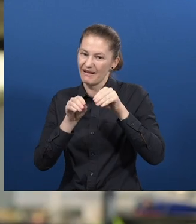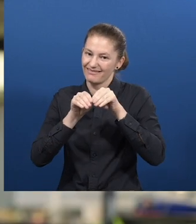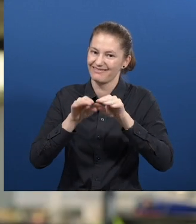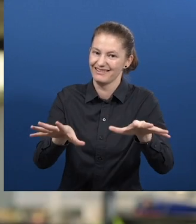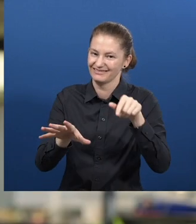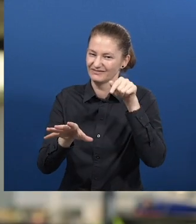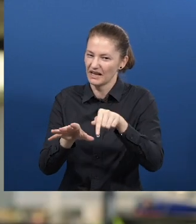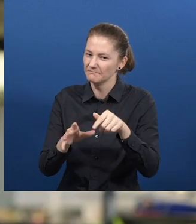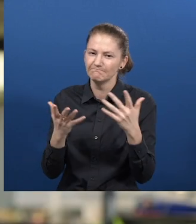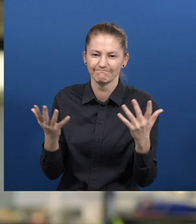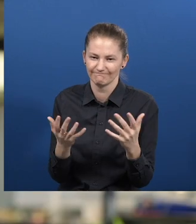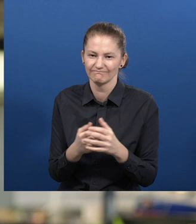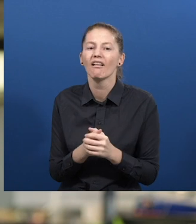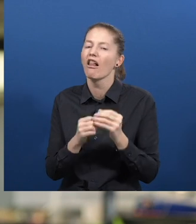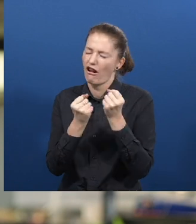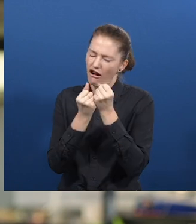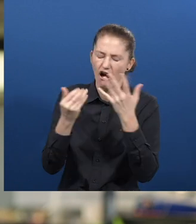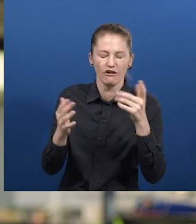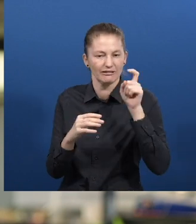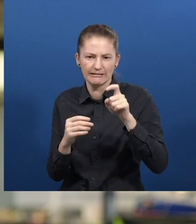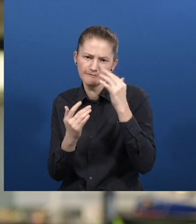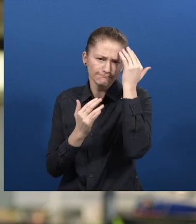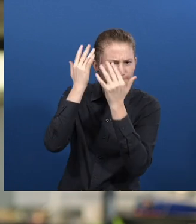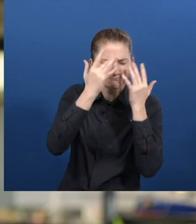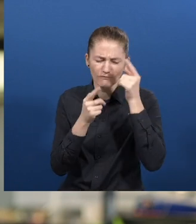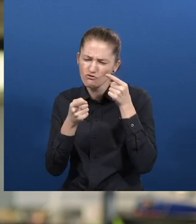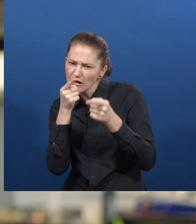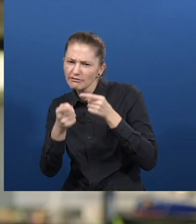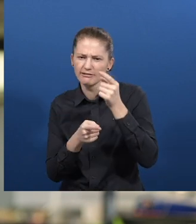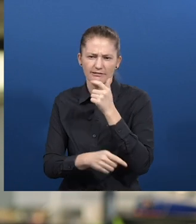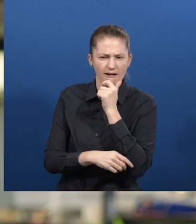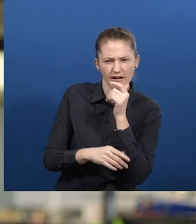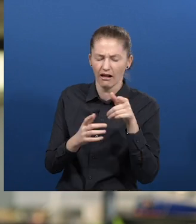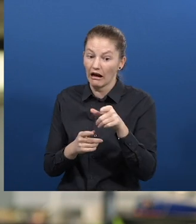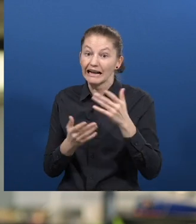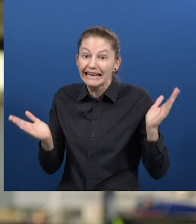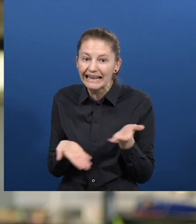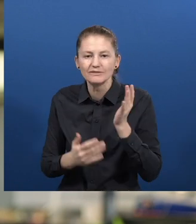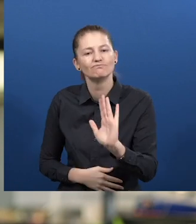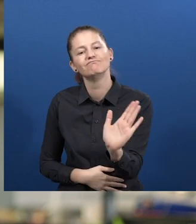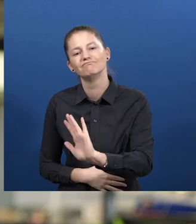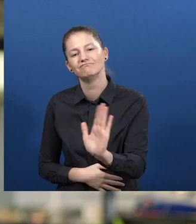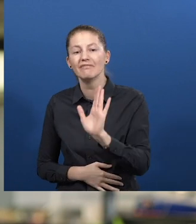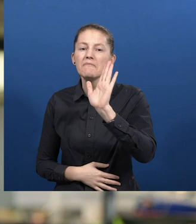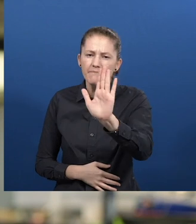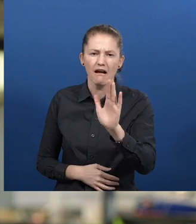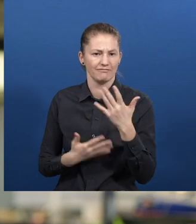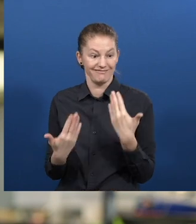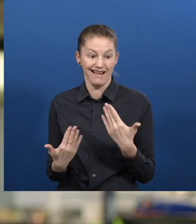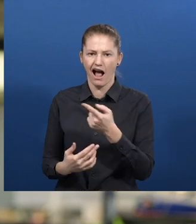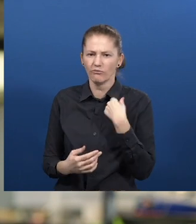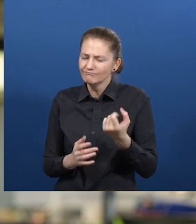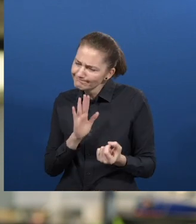a lot of critical thinking, which hasn't been easy. But now that we fully understand the root of the problem we're trying to solve and our desired impact,